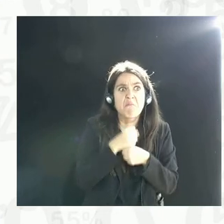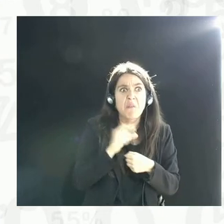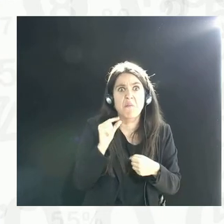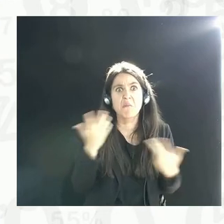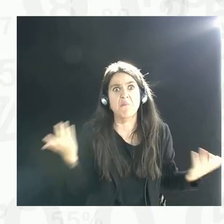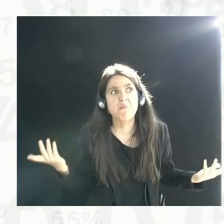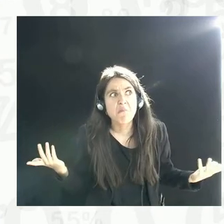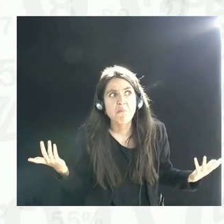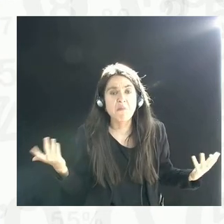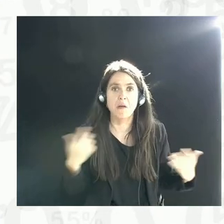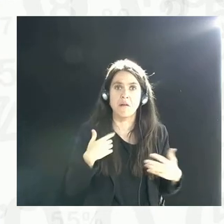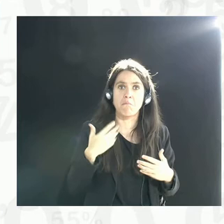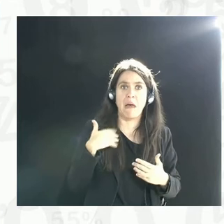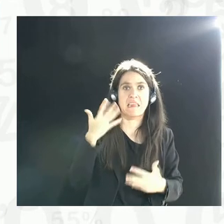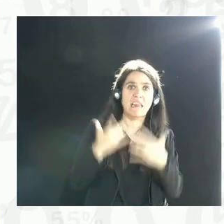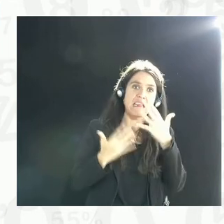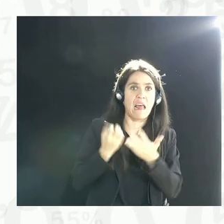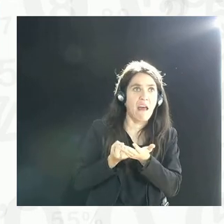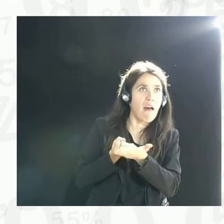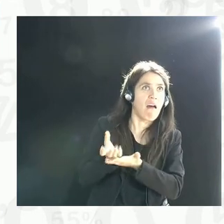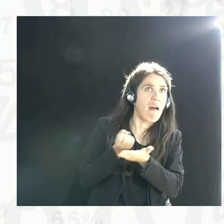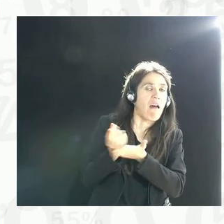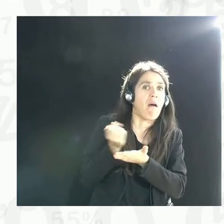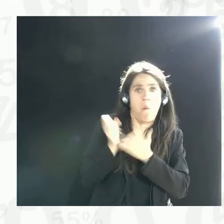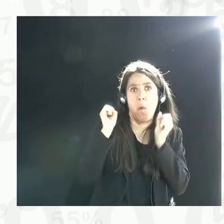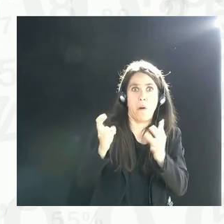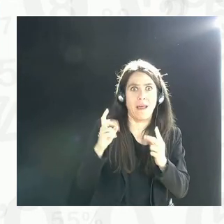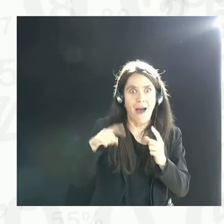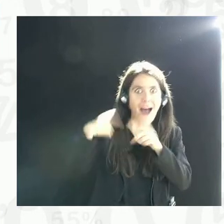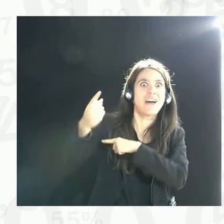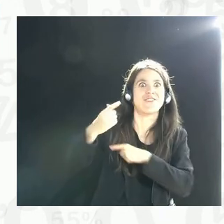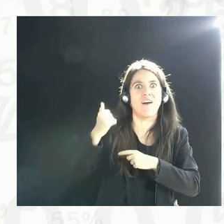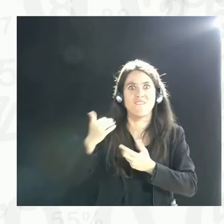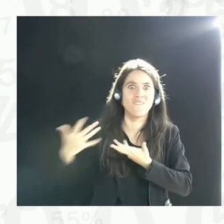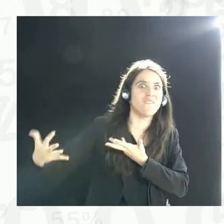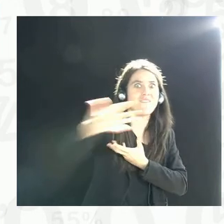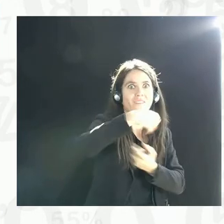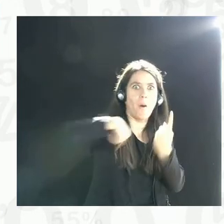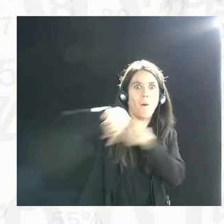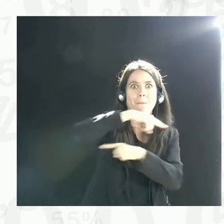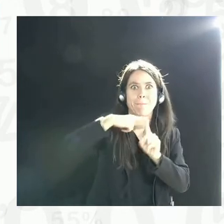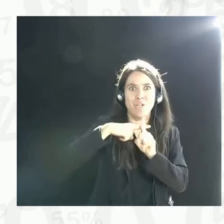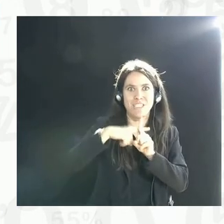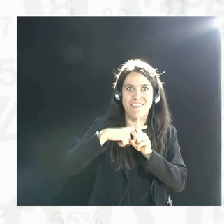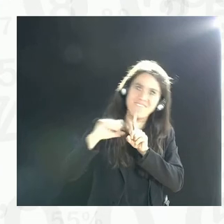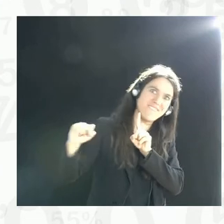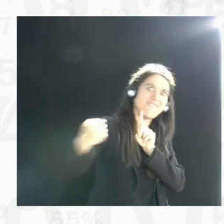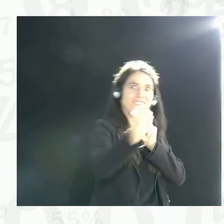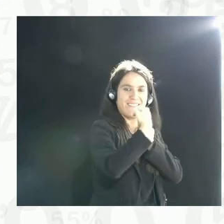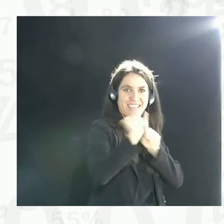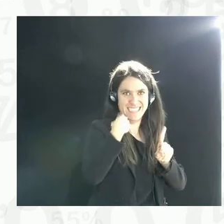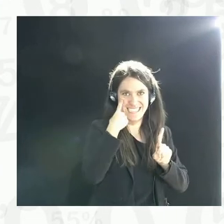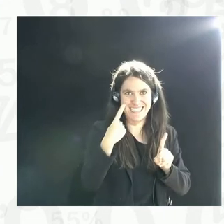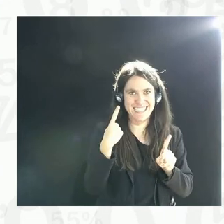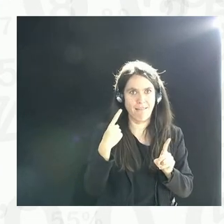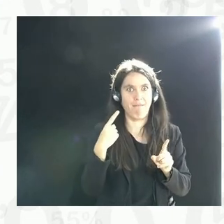up some of your data in return for financial benefits, better targeted subsidies become far more important and advantageous.